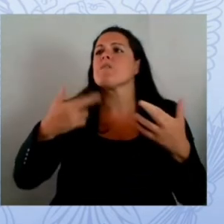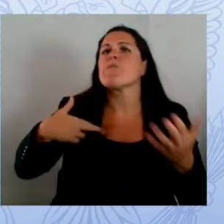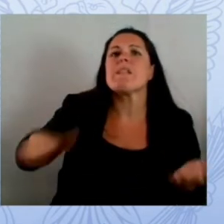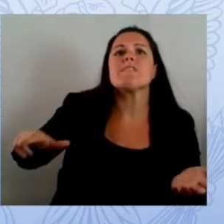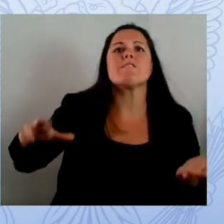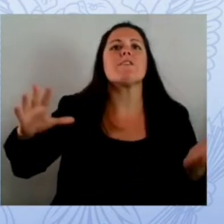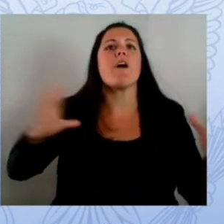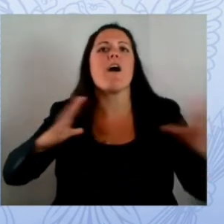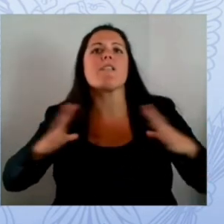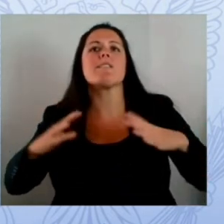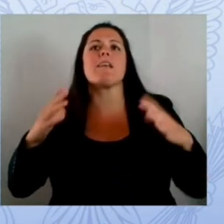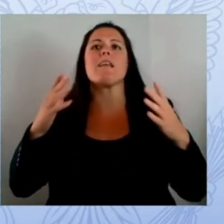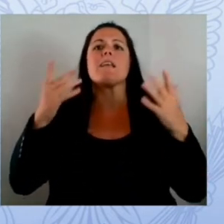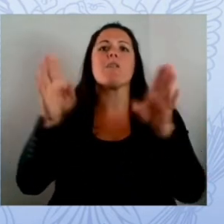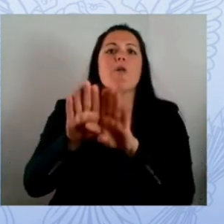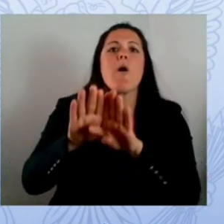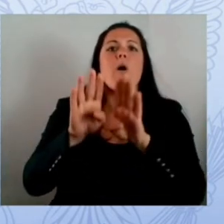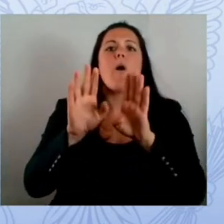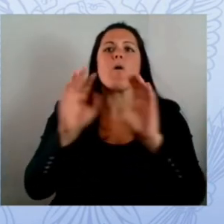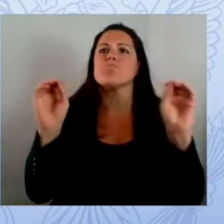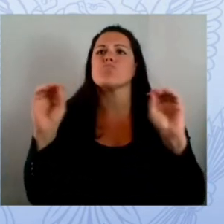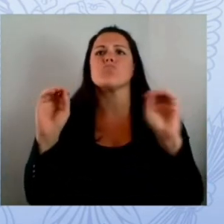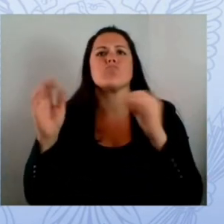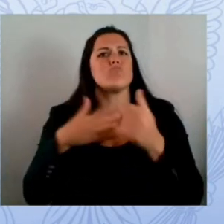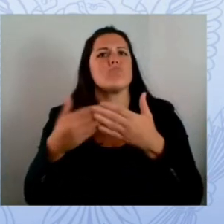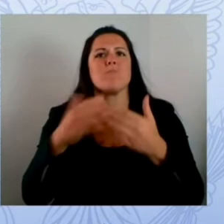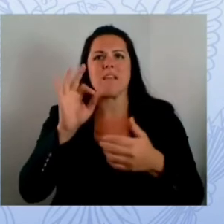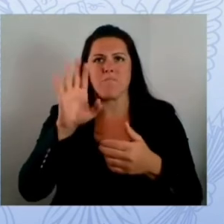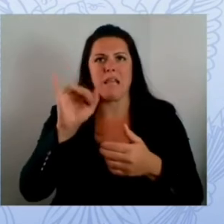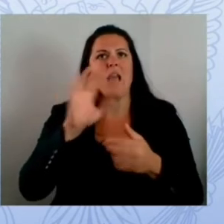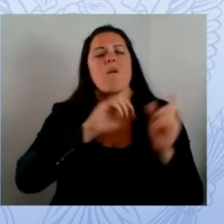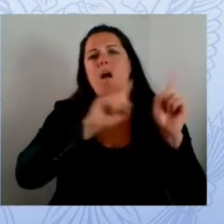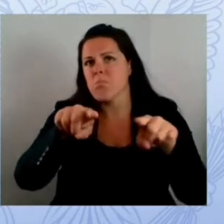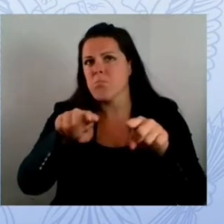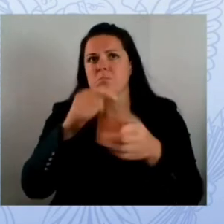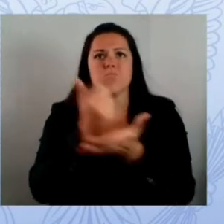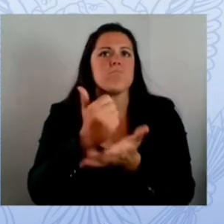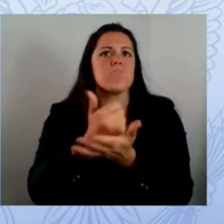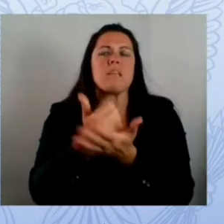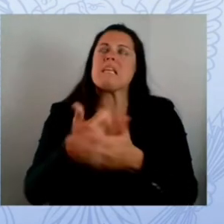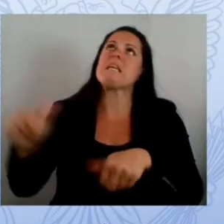that just a moment of applause and appreciation for the men and women so